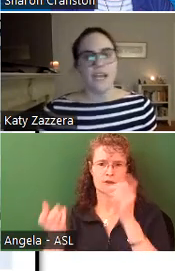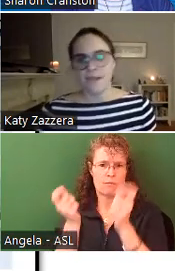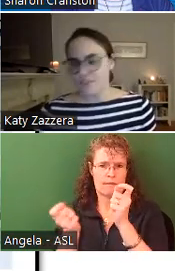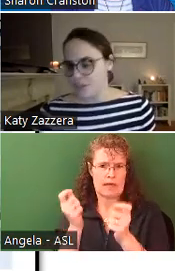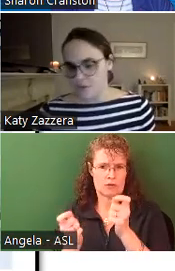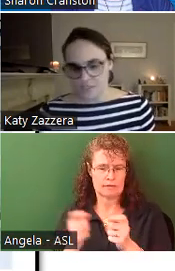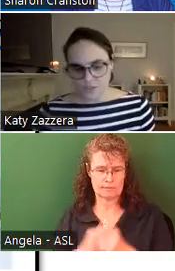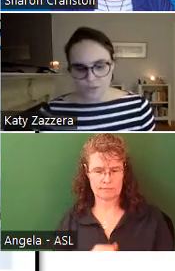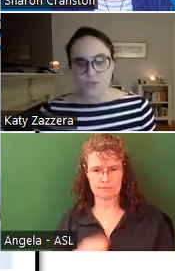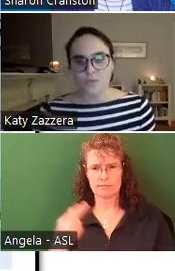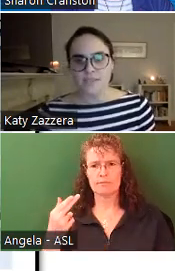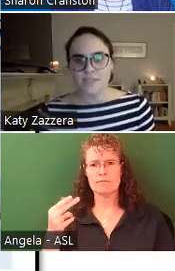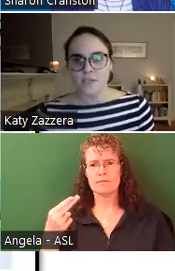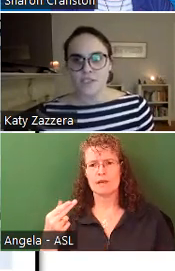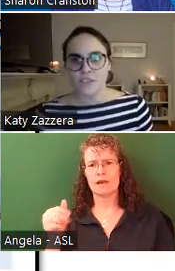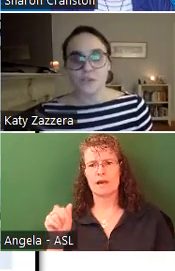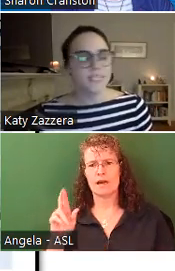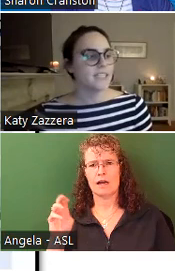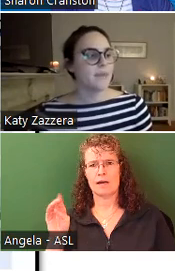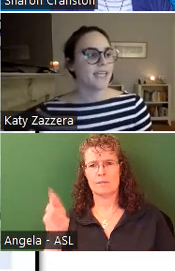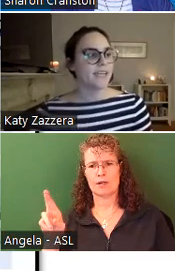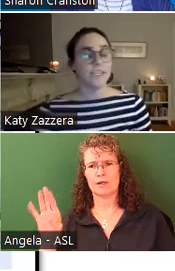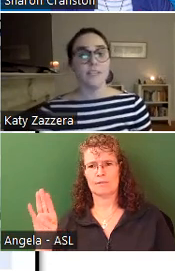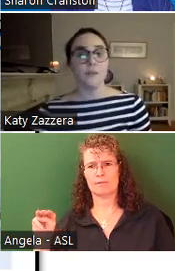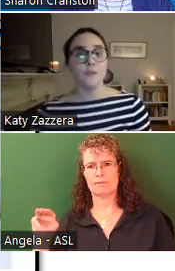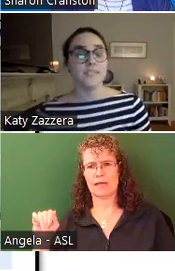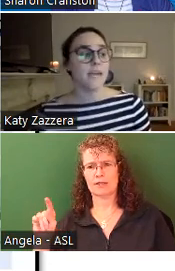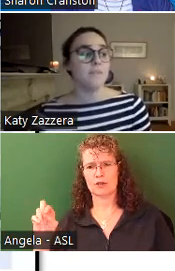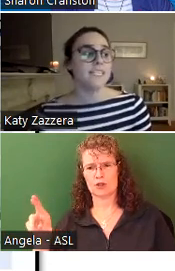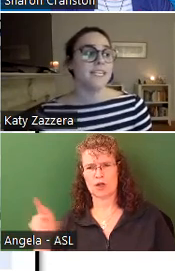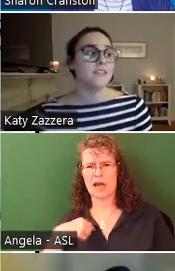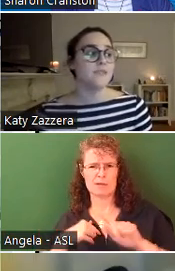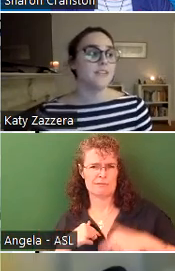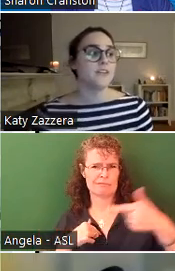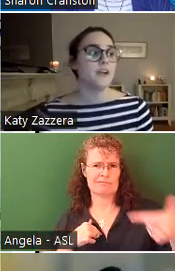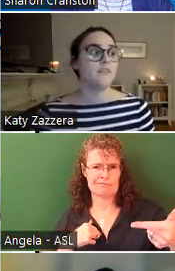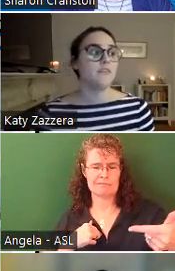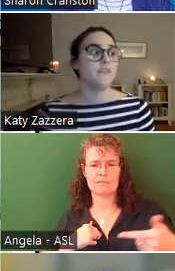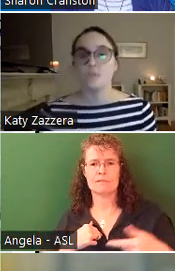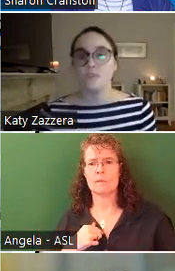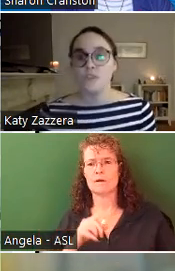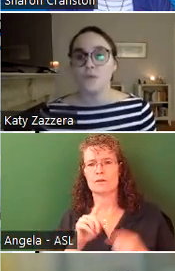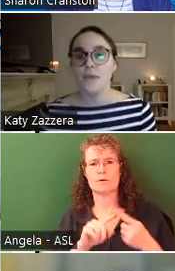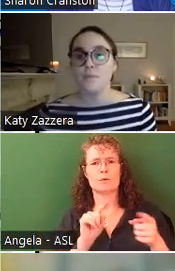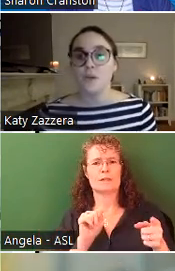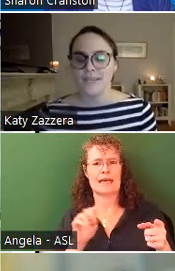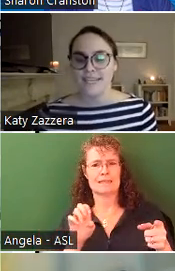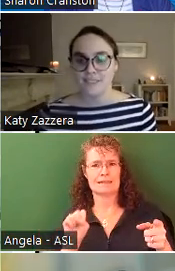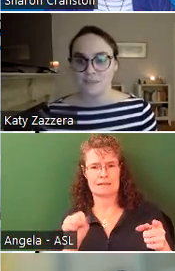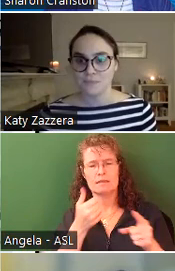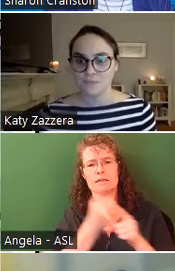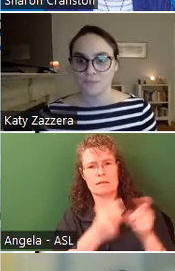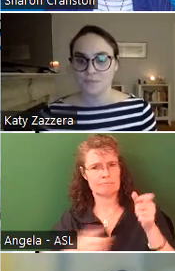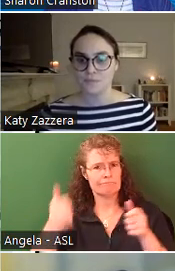And I'm actually going to direct this question to Tess Paganelli, who is the MBTA's Director of Environmental Review and